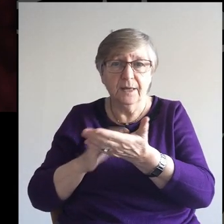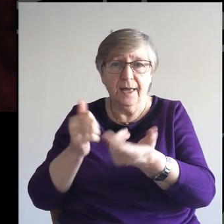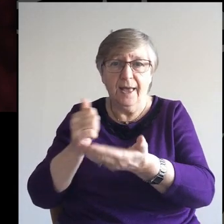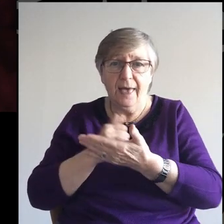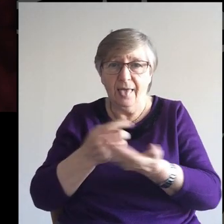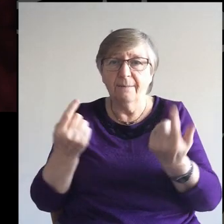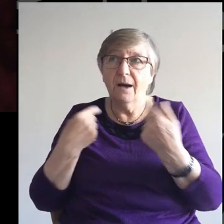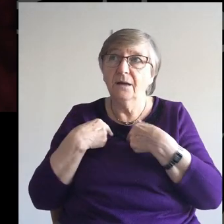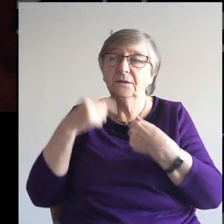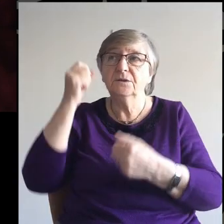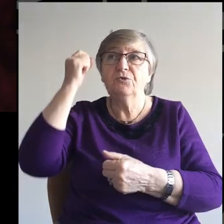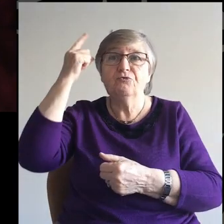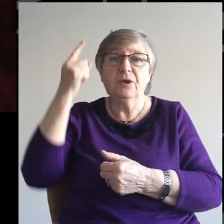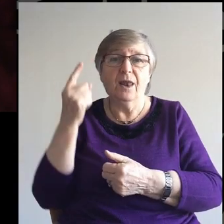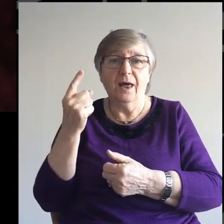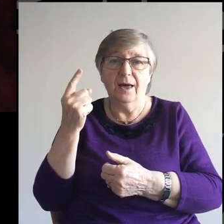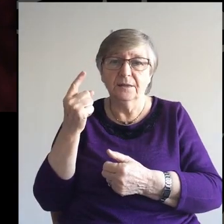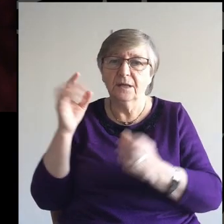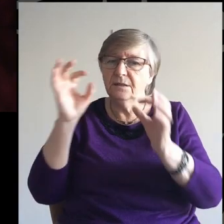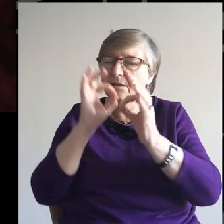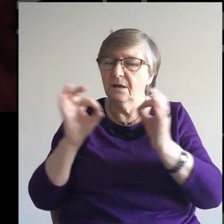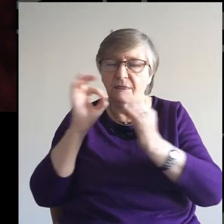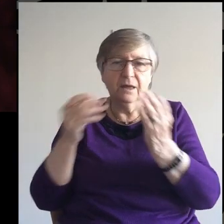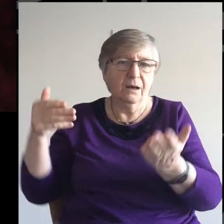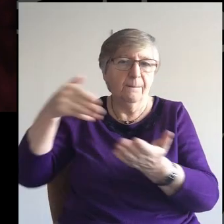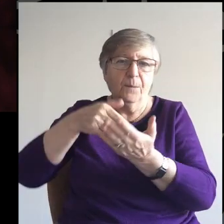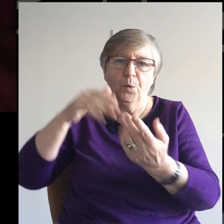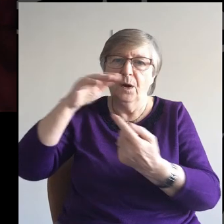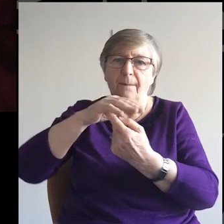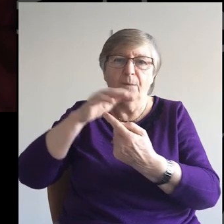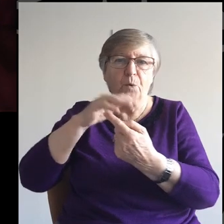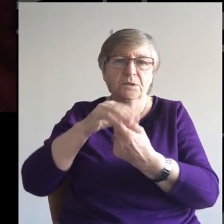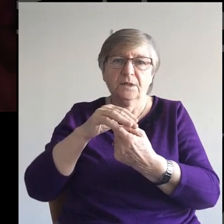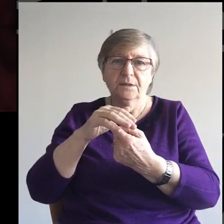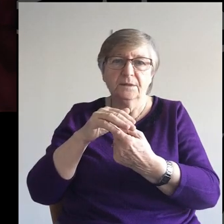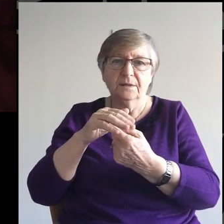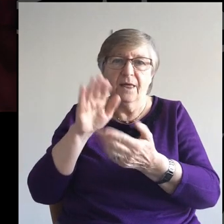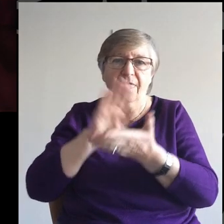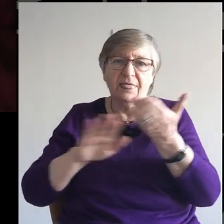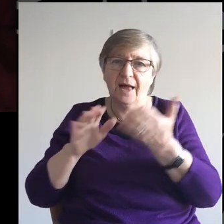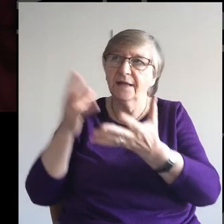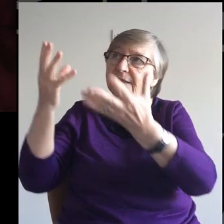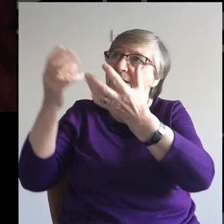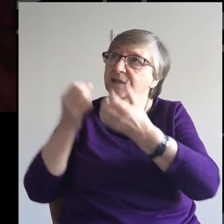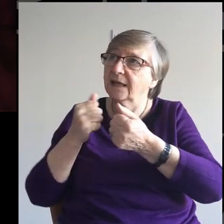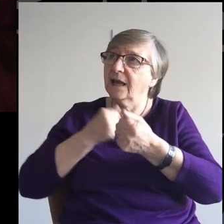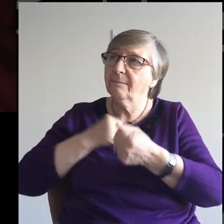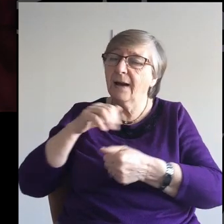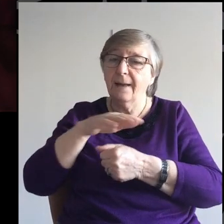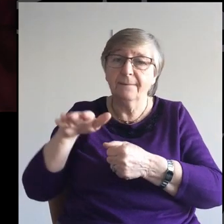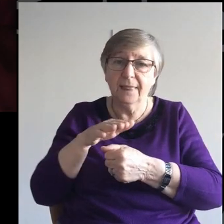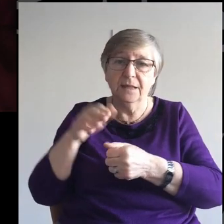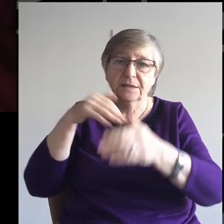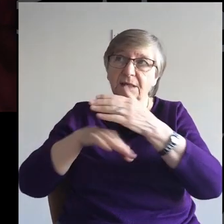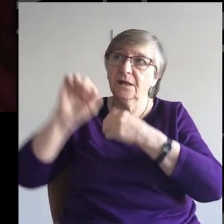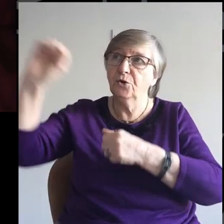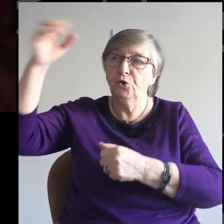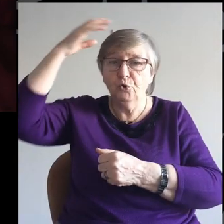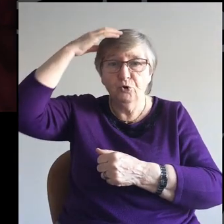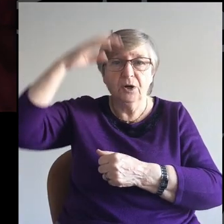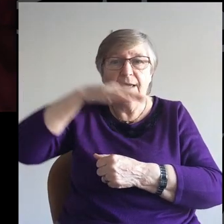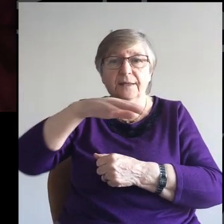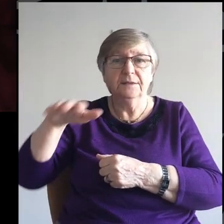realize that nothing matters more than taking our place and your kingdom